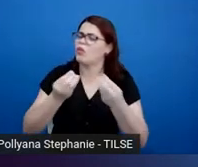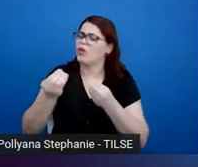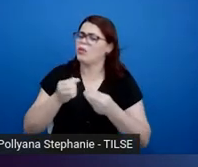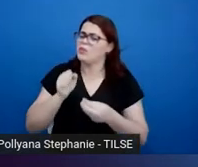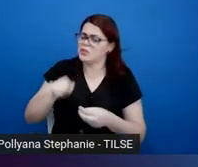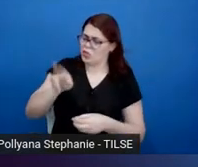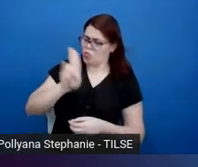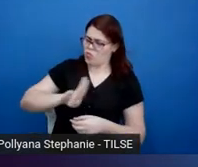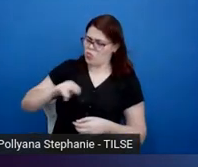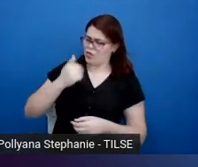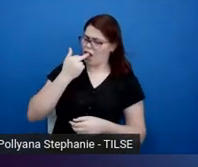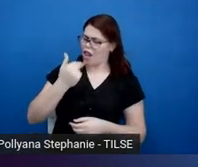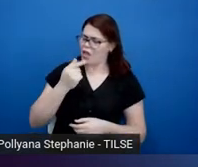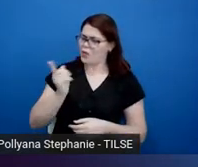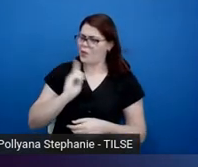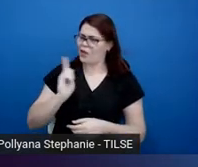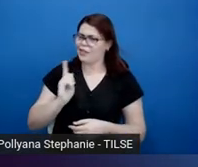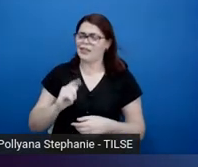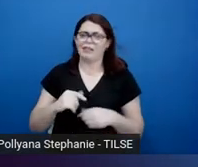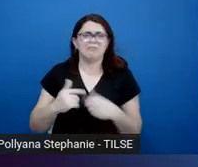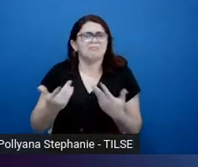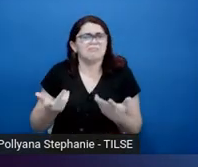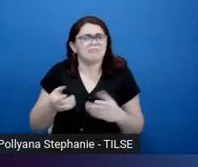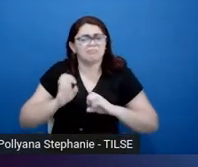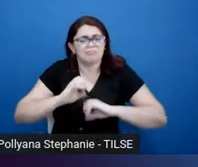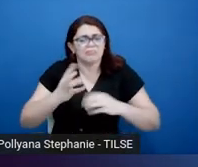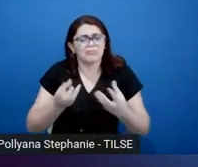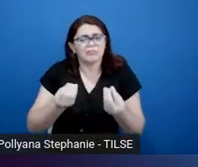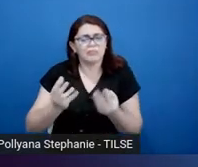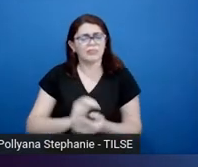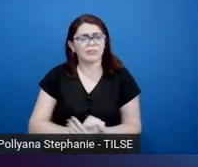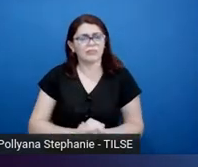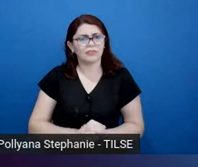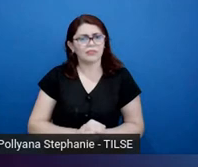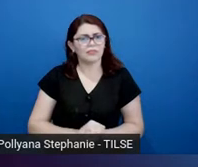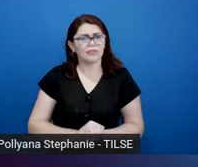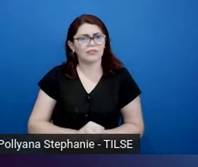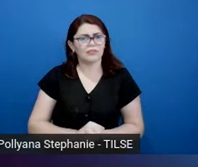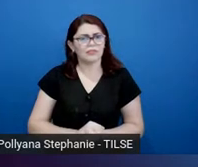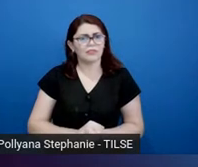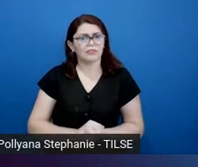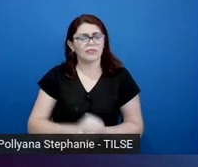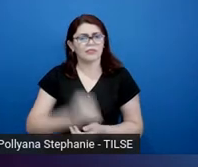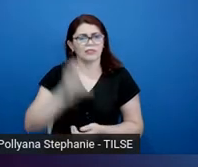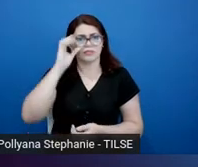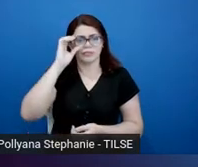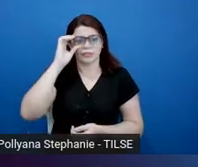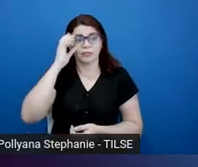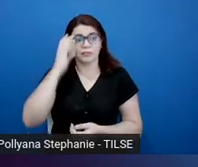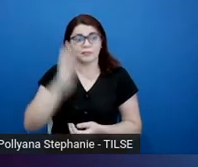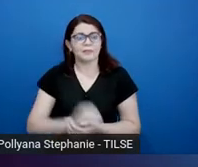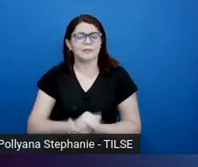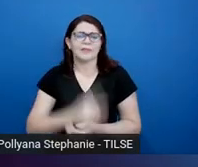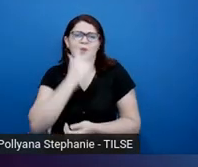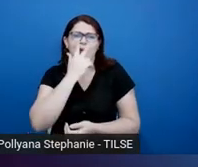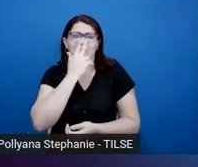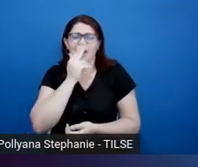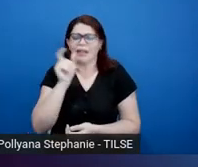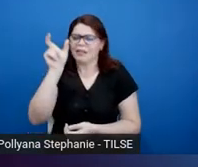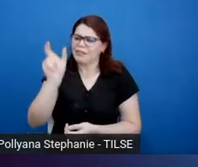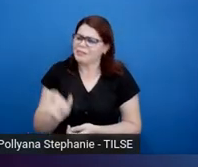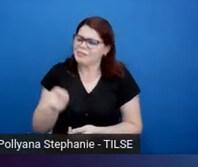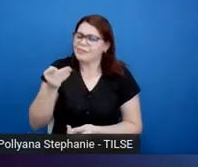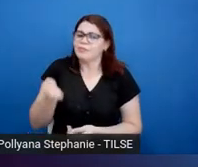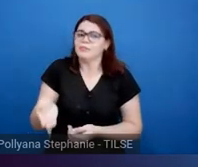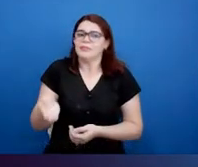language or employing language in some way? So it sounds to me like this person is, you know,